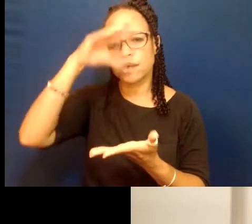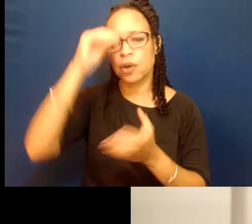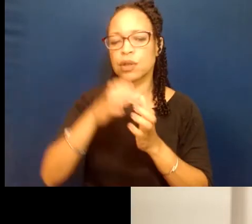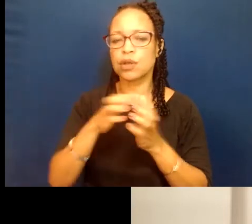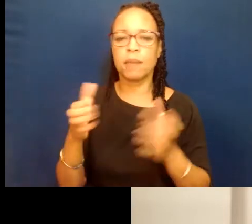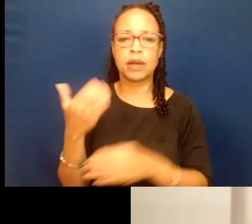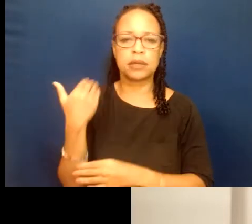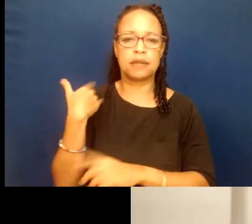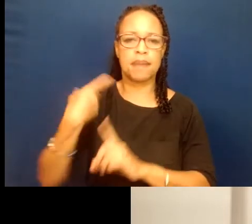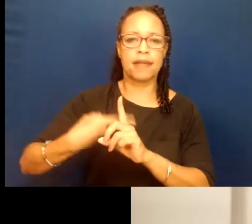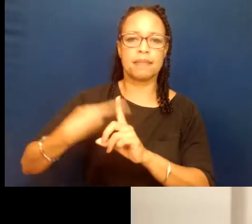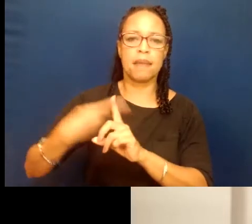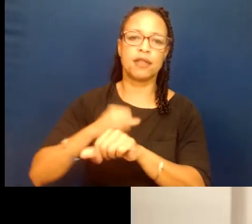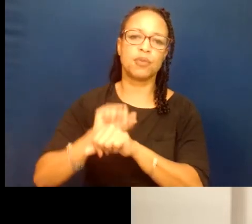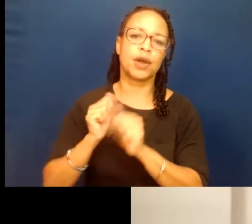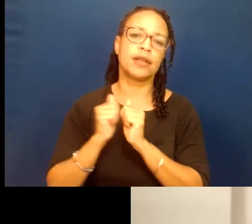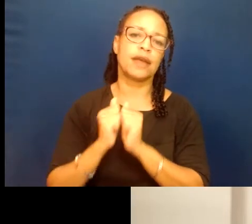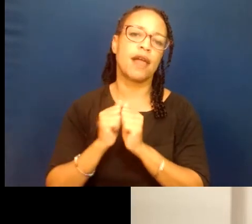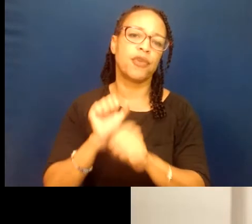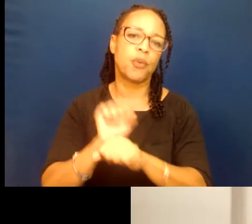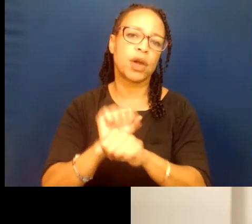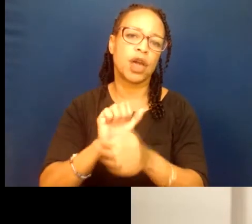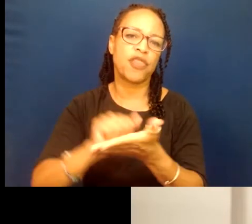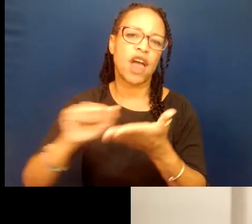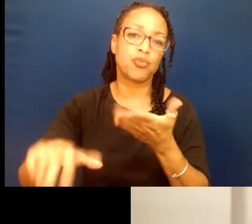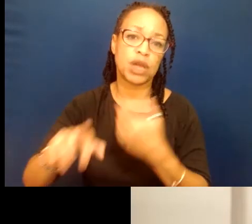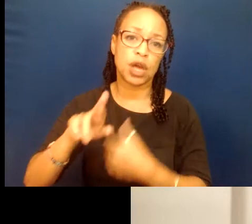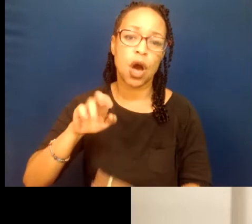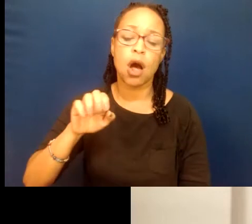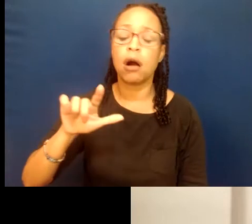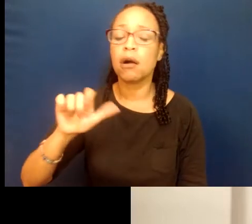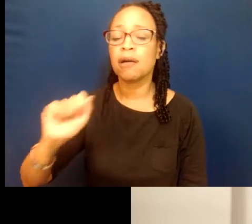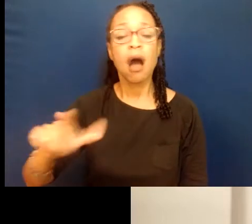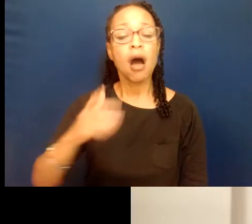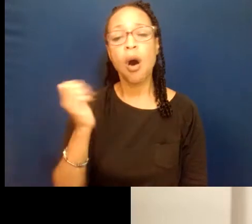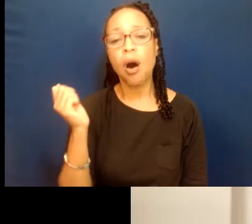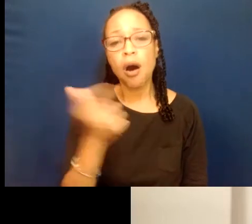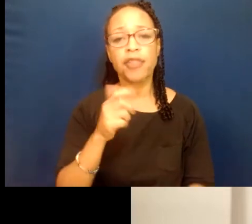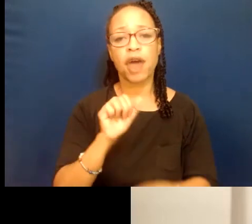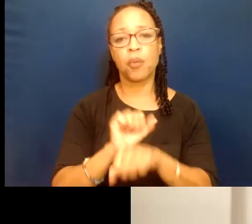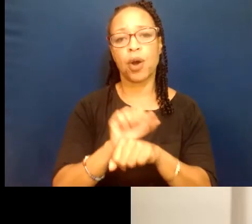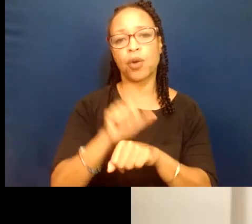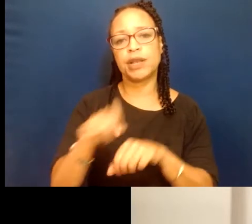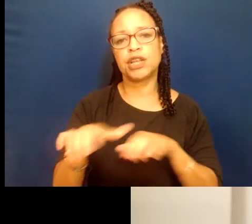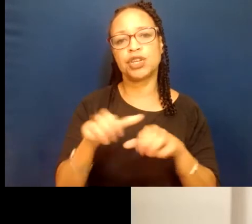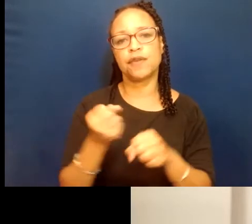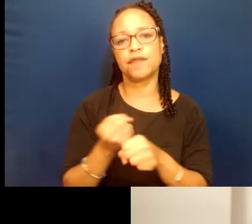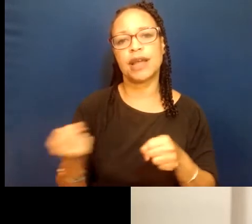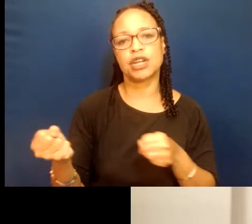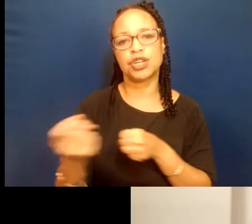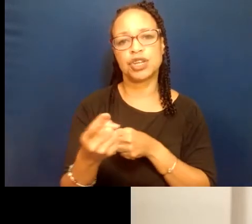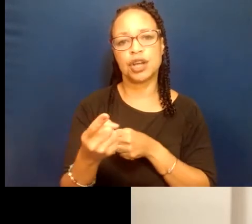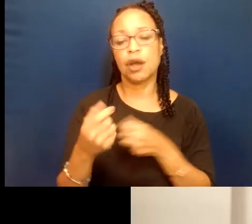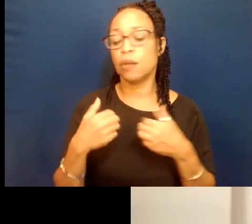couple of months working together on the recall and all of that work we need to keep doing for next year. We have a